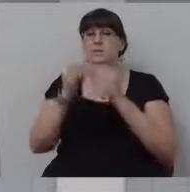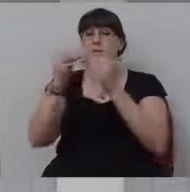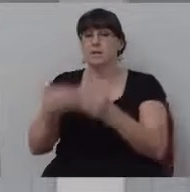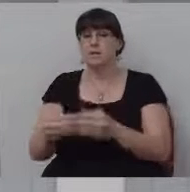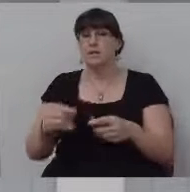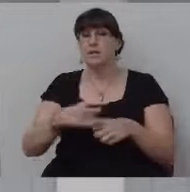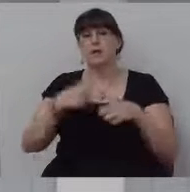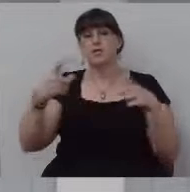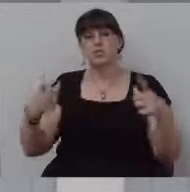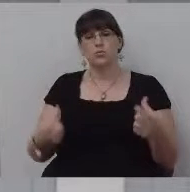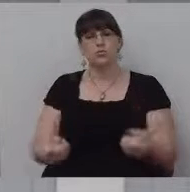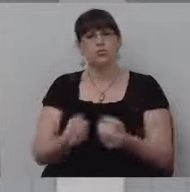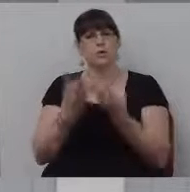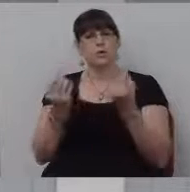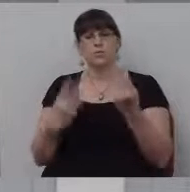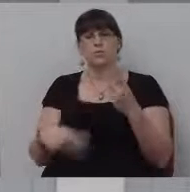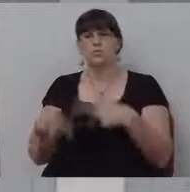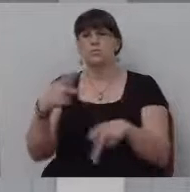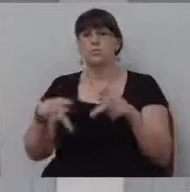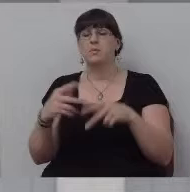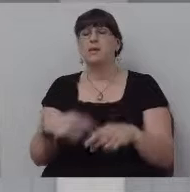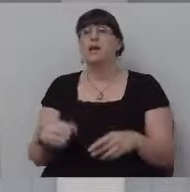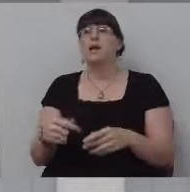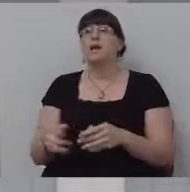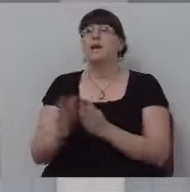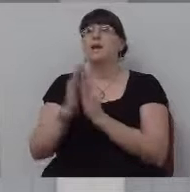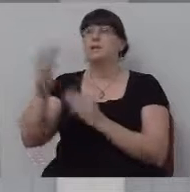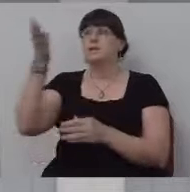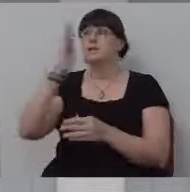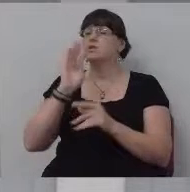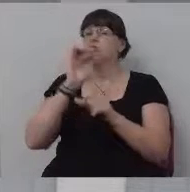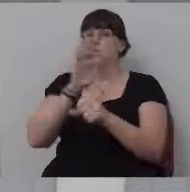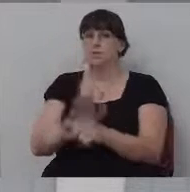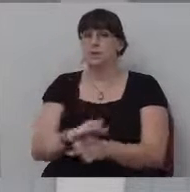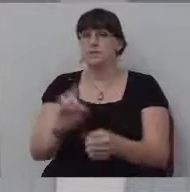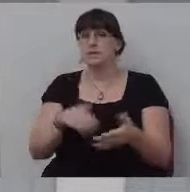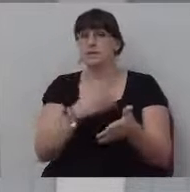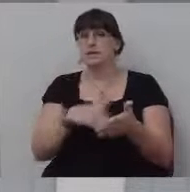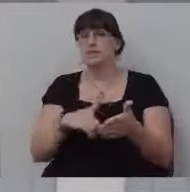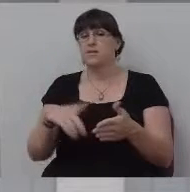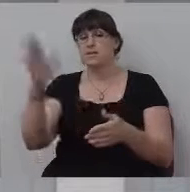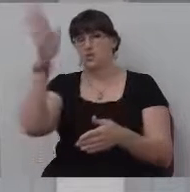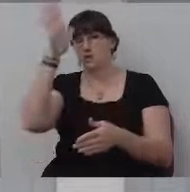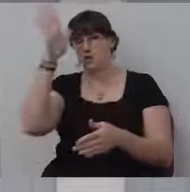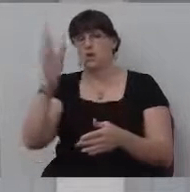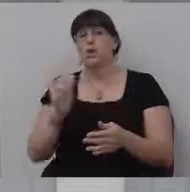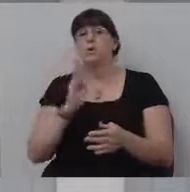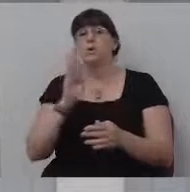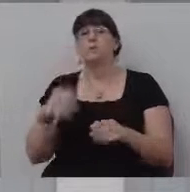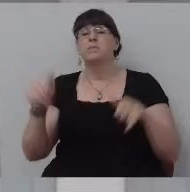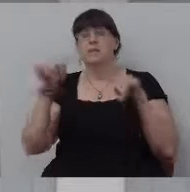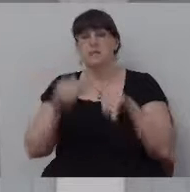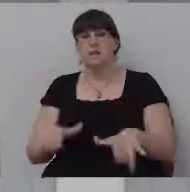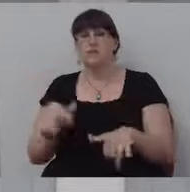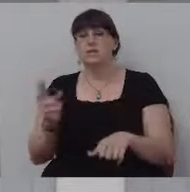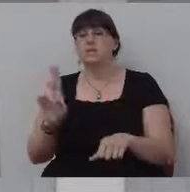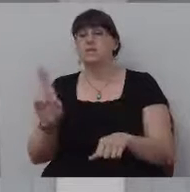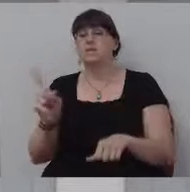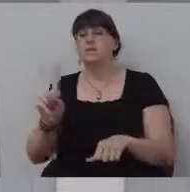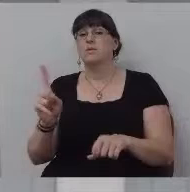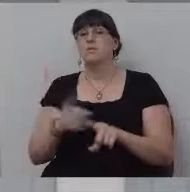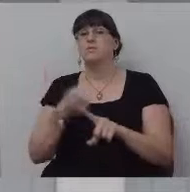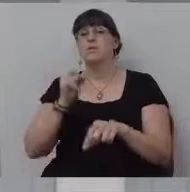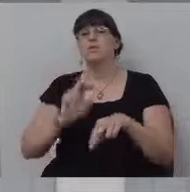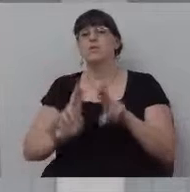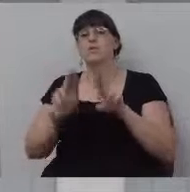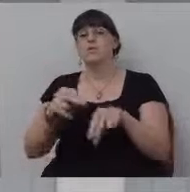also asked that God's promise to his father, David would be established. And that was that, that someone from the throne of David would sit on, uh, on